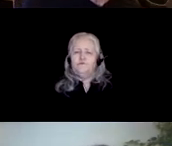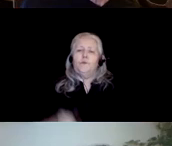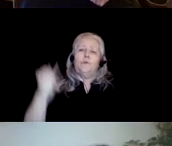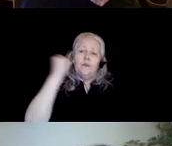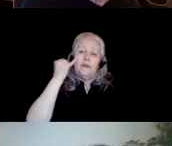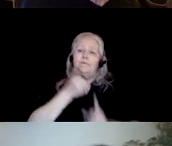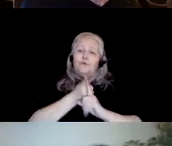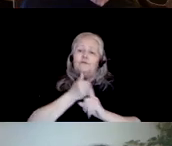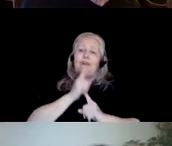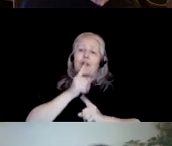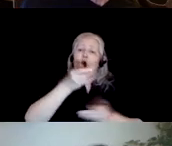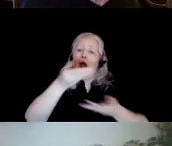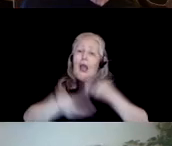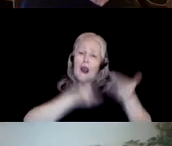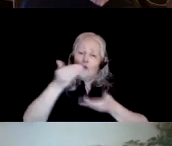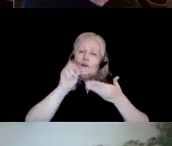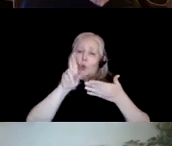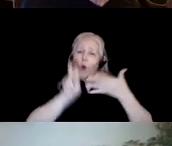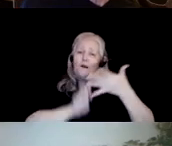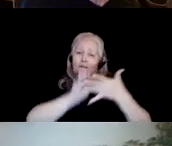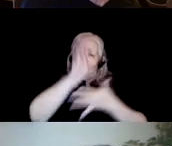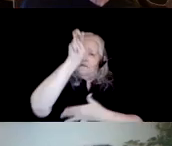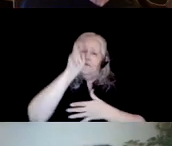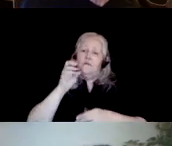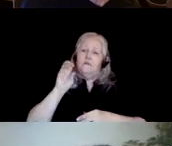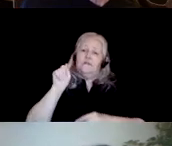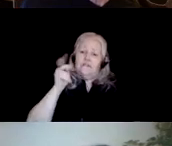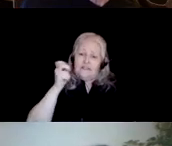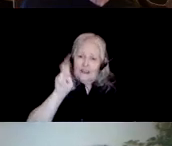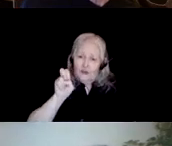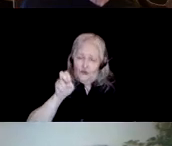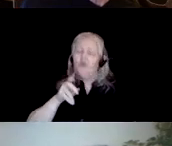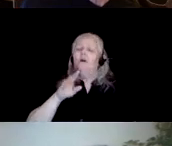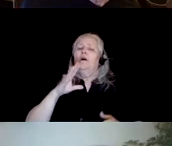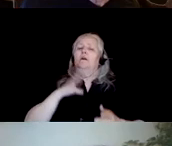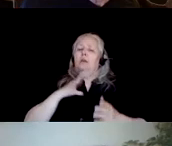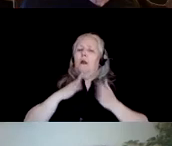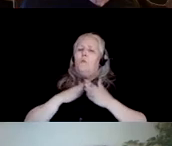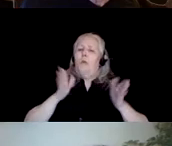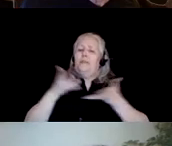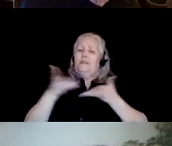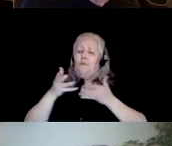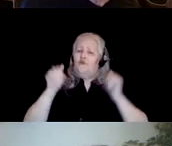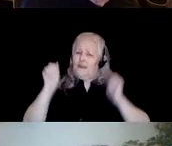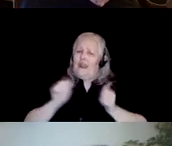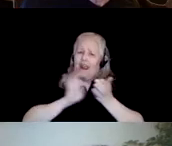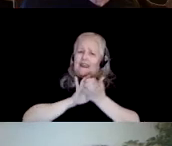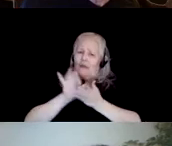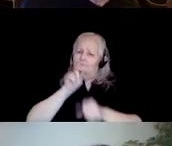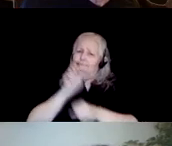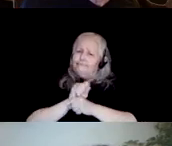or tenure and promotion decisions, you can decide to count public engagement work as actual work.